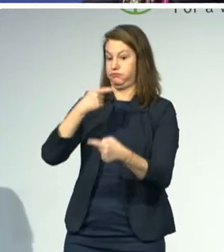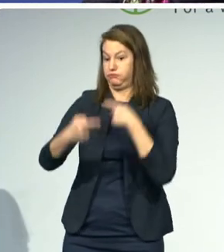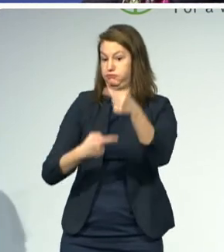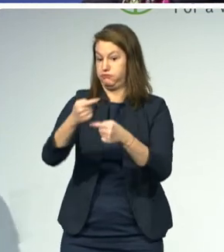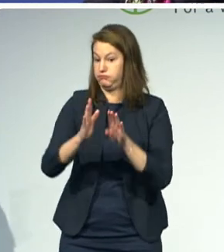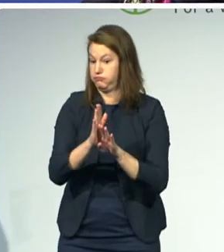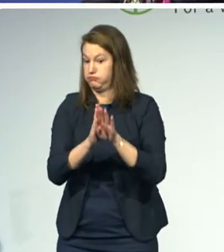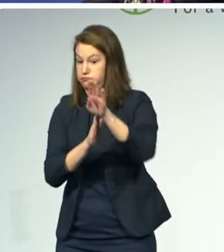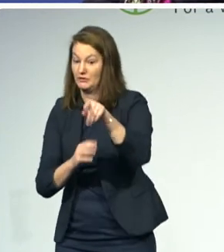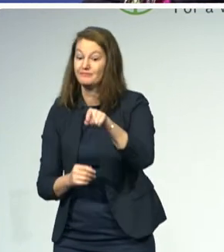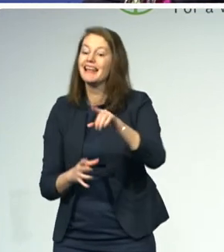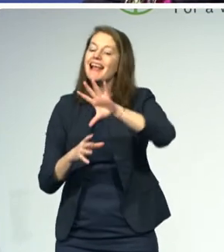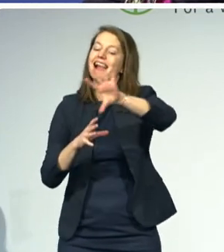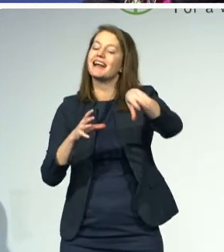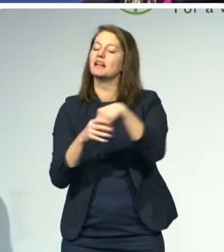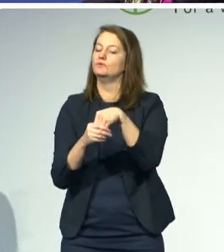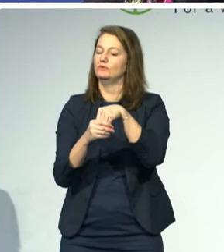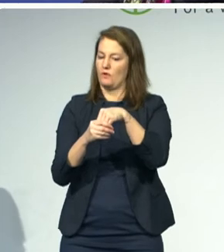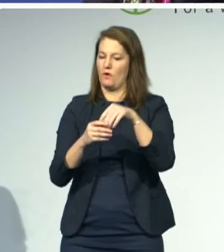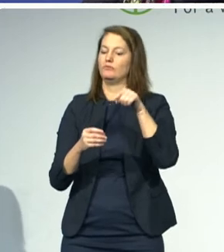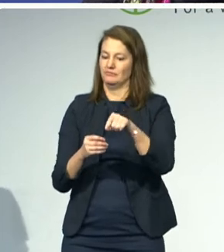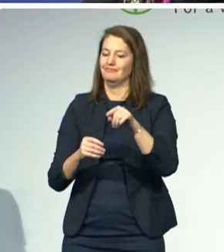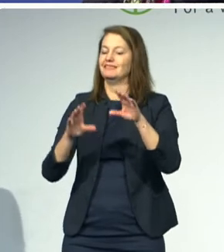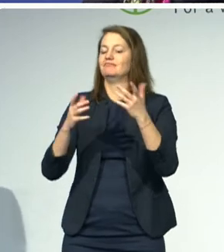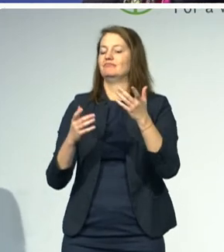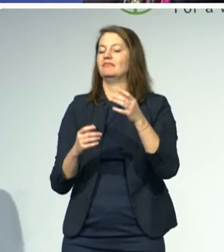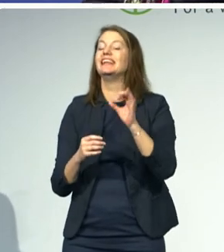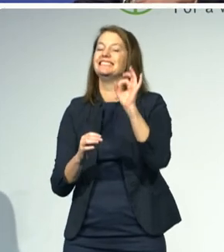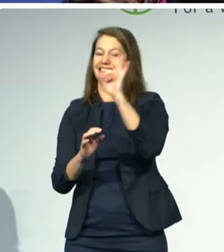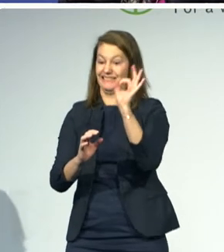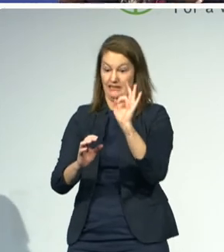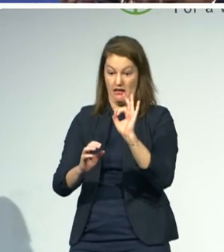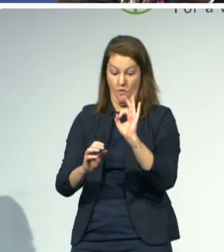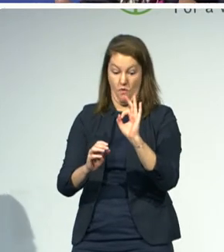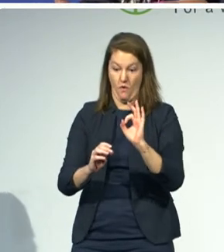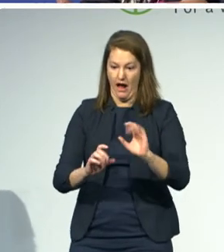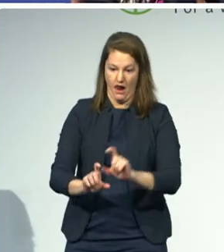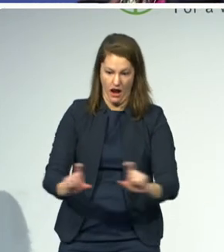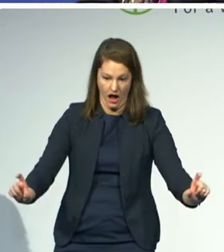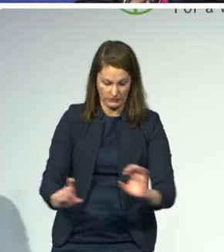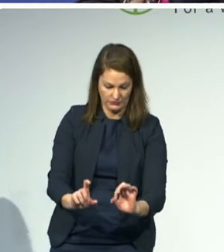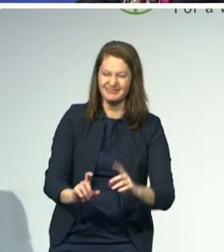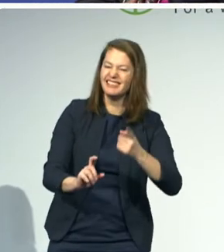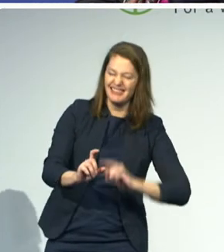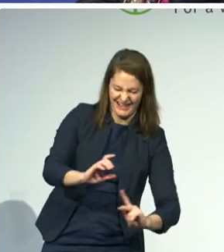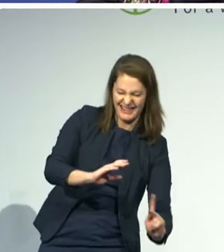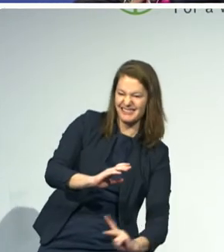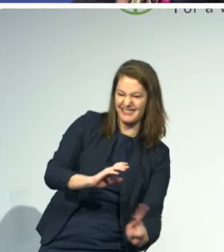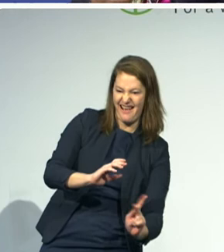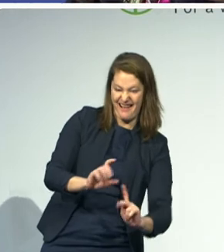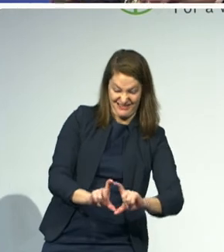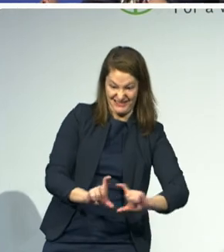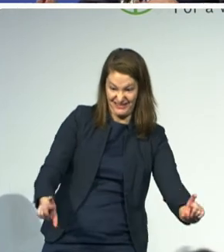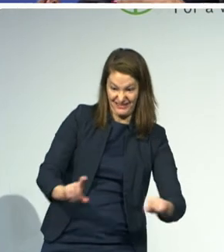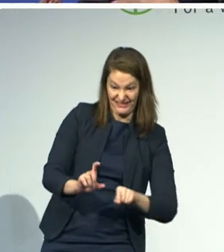-class pre-primary program that is in development, and that's important to ensure that children with disabilities